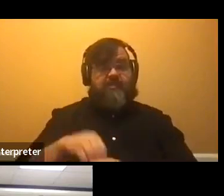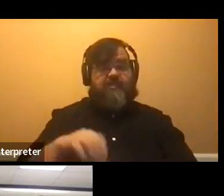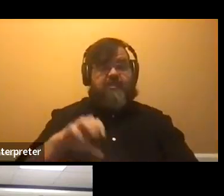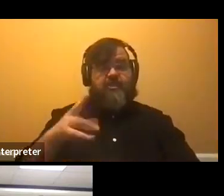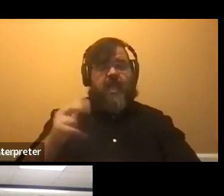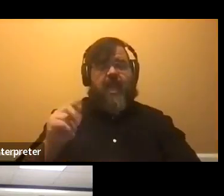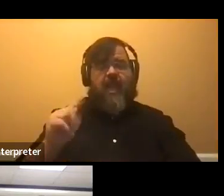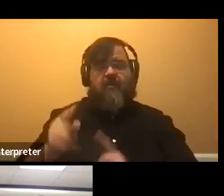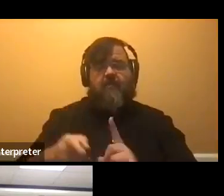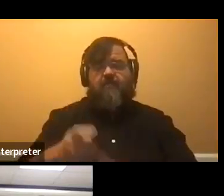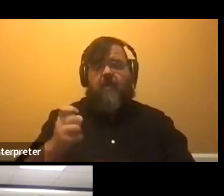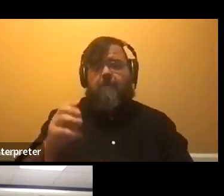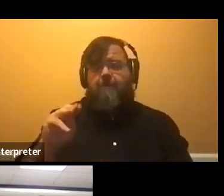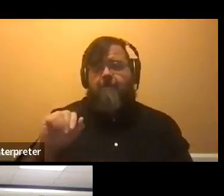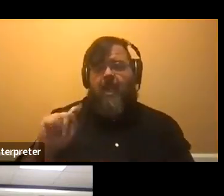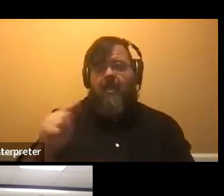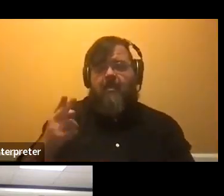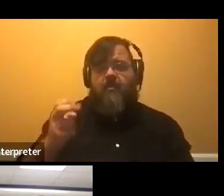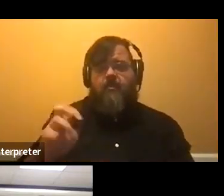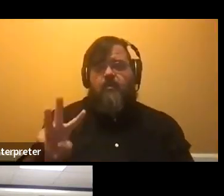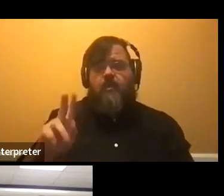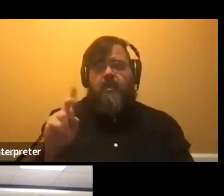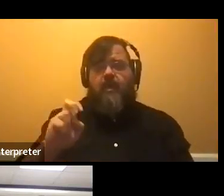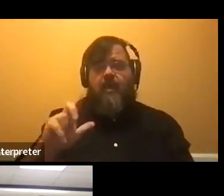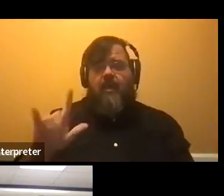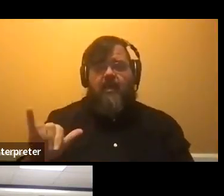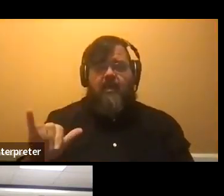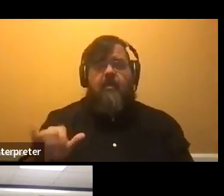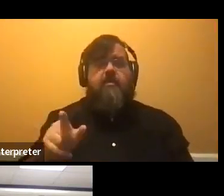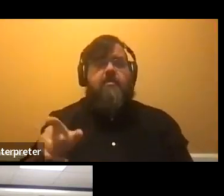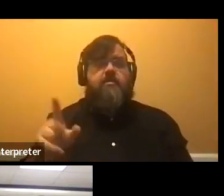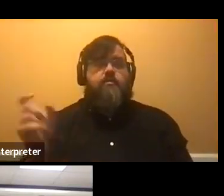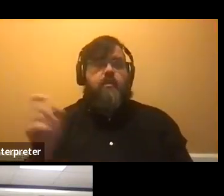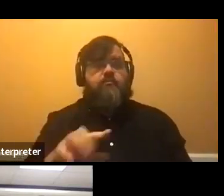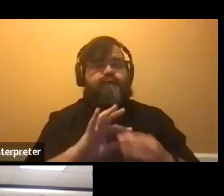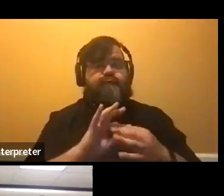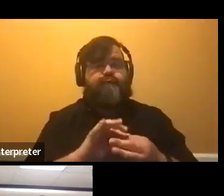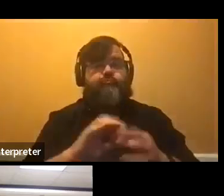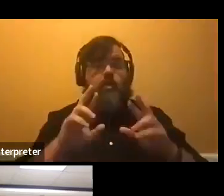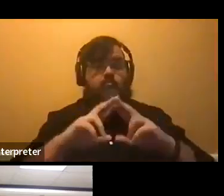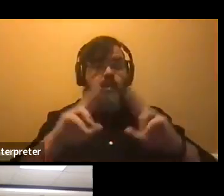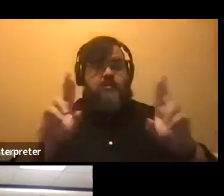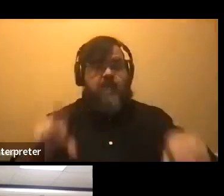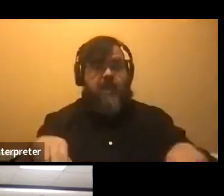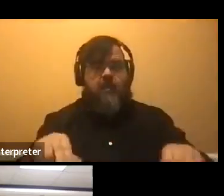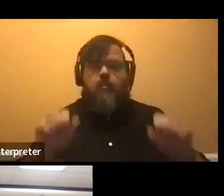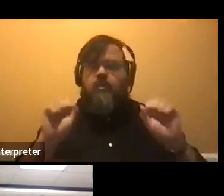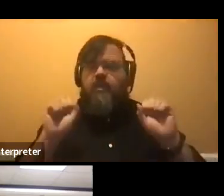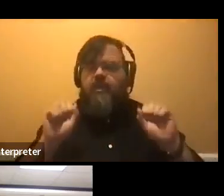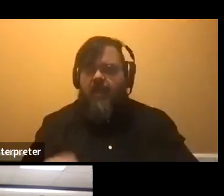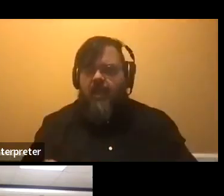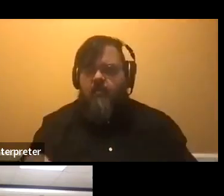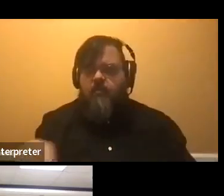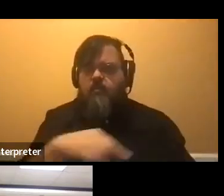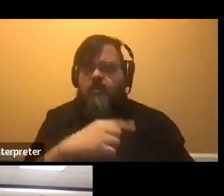Kelly and his question is about resumes. Um, is there a place where we can see past examples to get a better idea of how to organize ours?